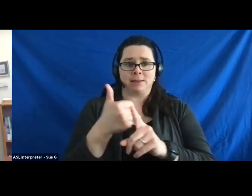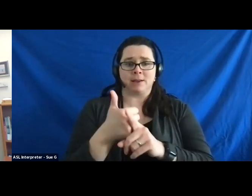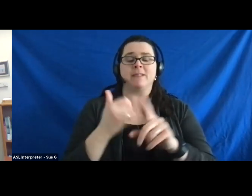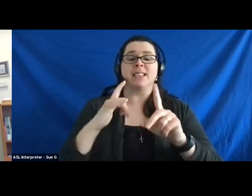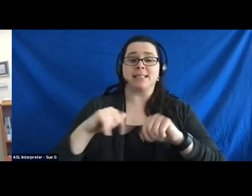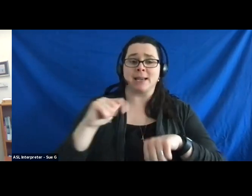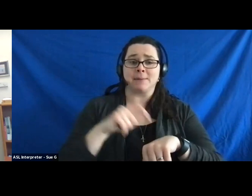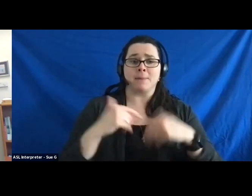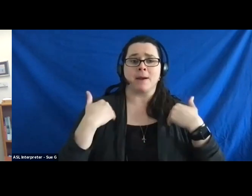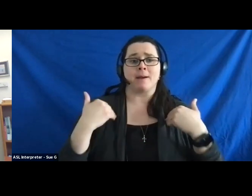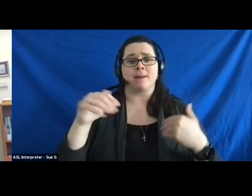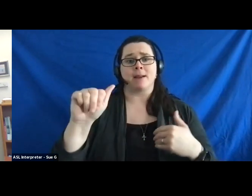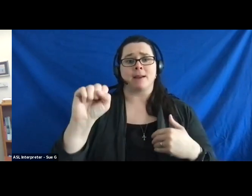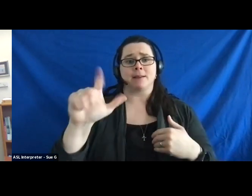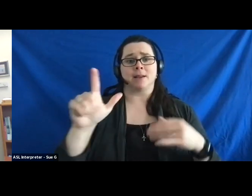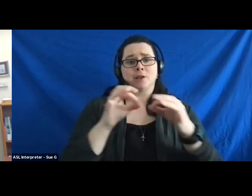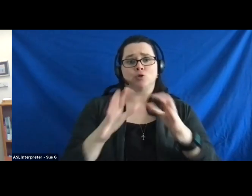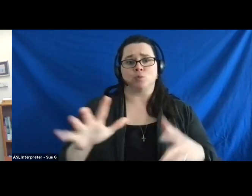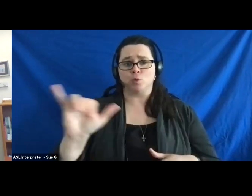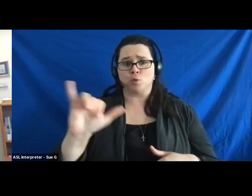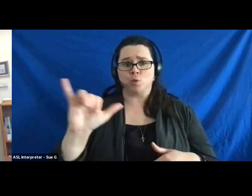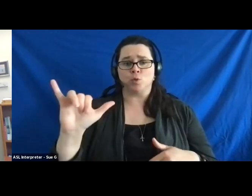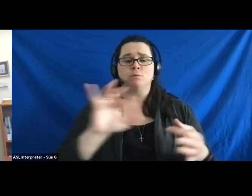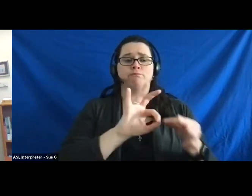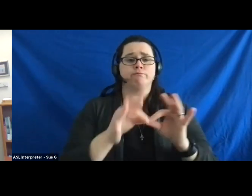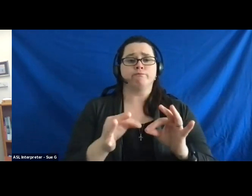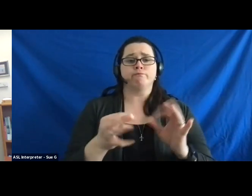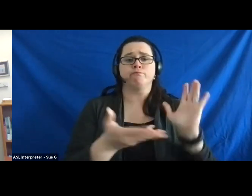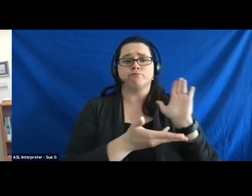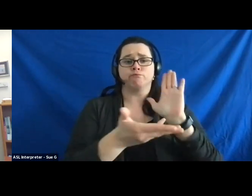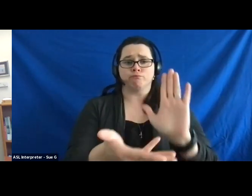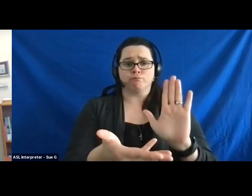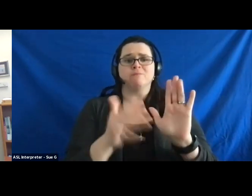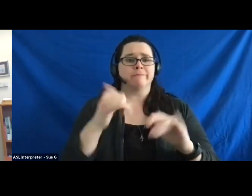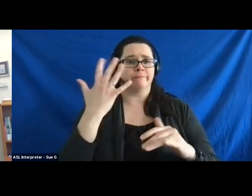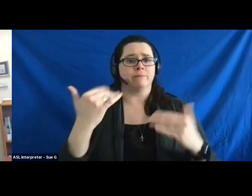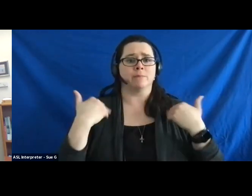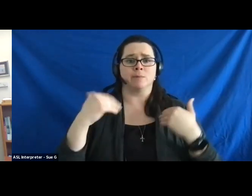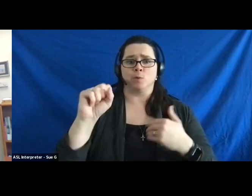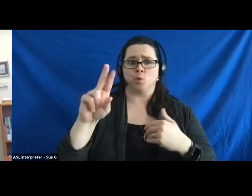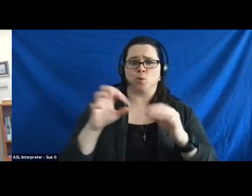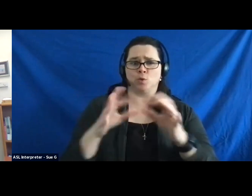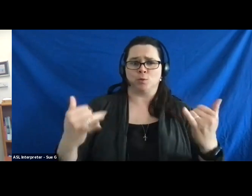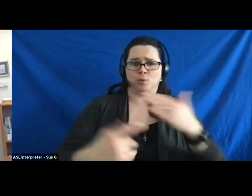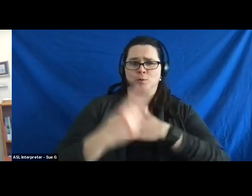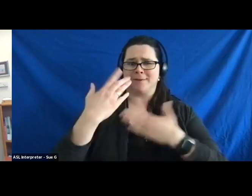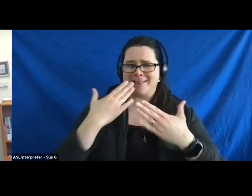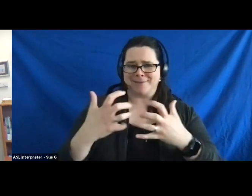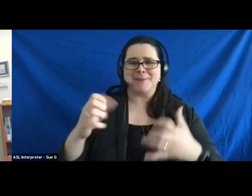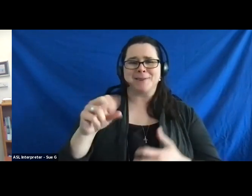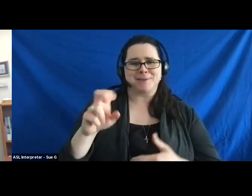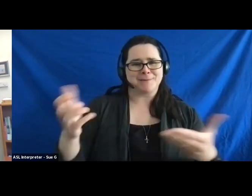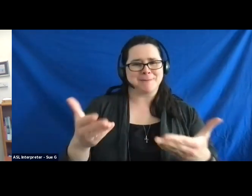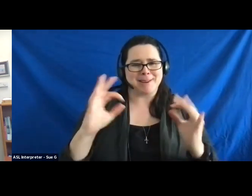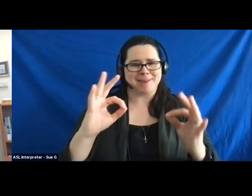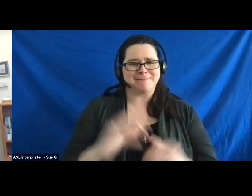also having an American Sign Language interpreter interpret the plan for us. And that is why we have Sue here with us today. Thanks so much, Sue, for being